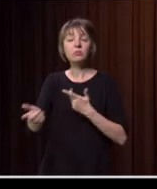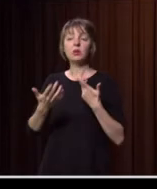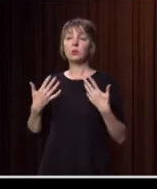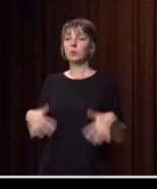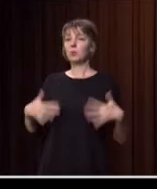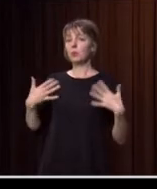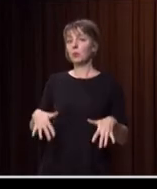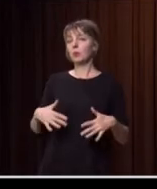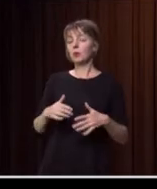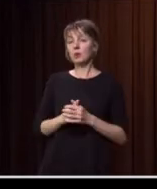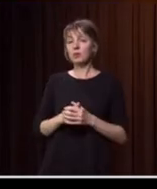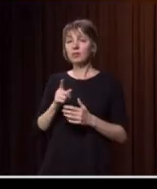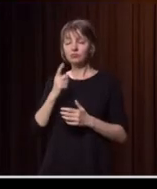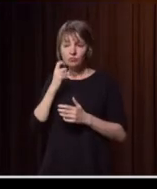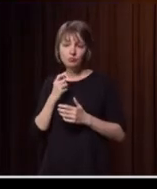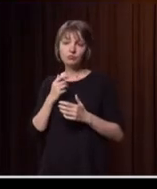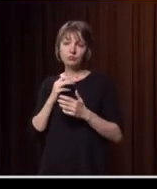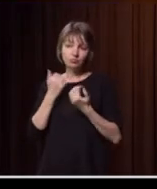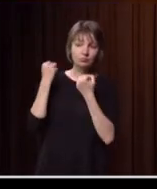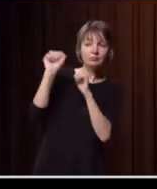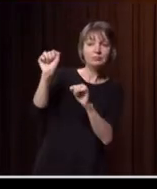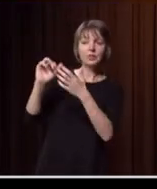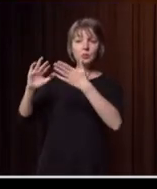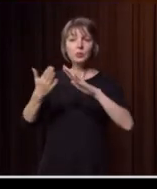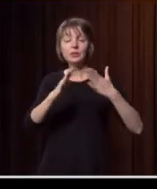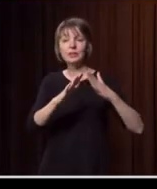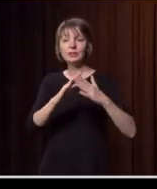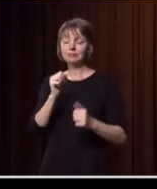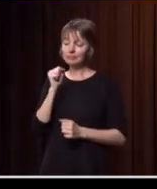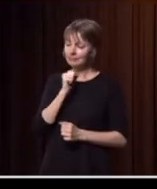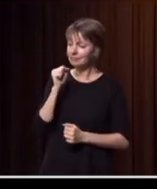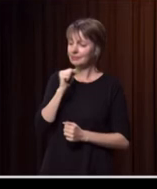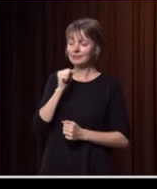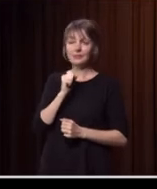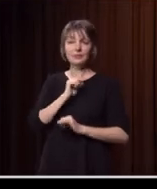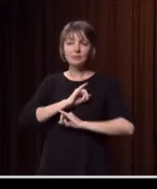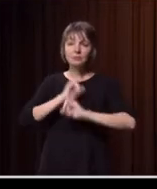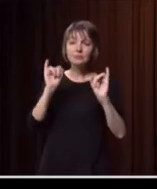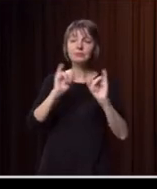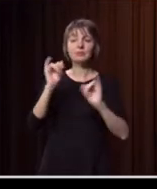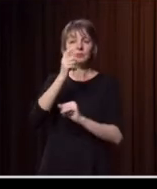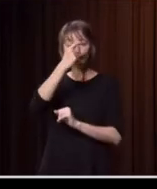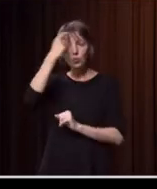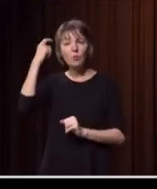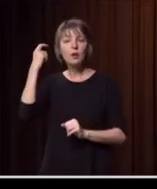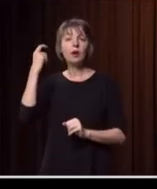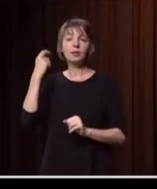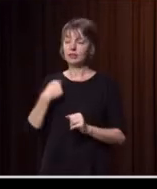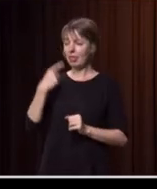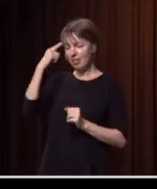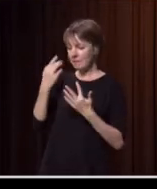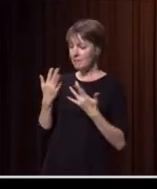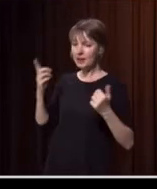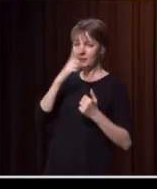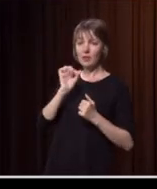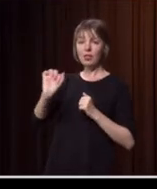they were out serving and protecting their community. So absolutely, it was a season of tragedy, extraordinary trauma. I think it's changed the lives of people